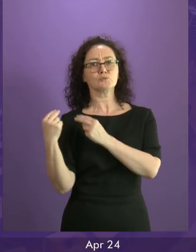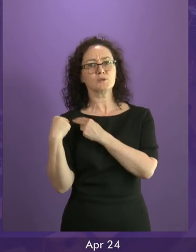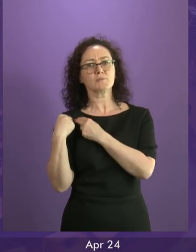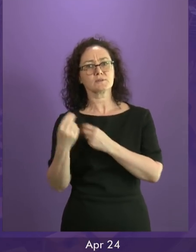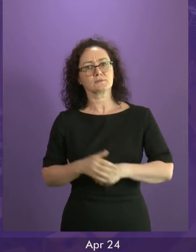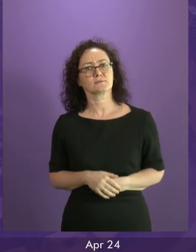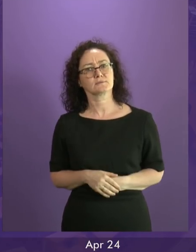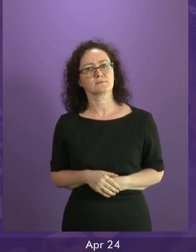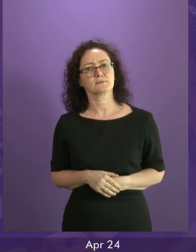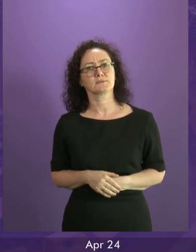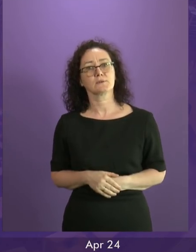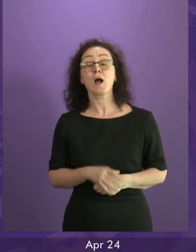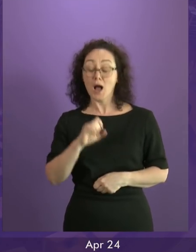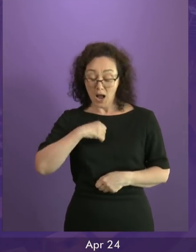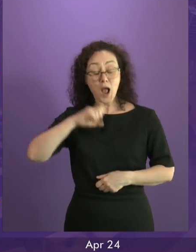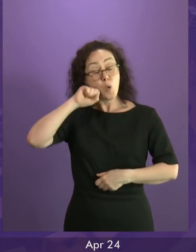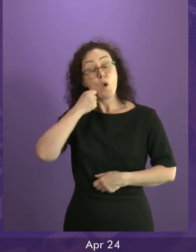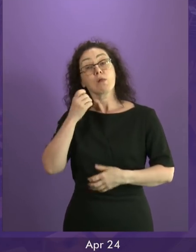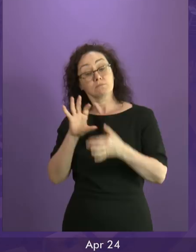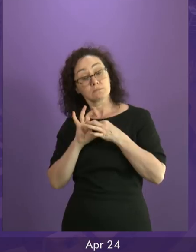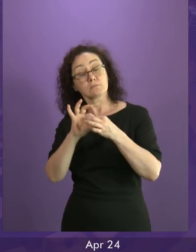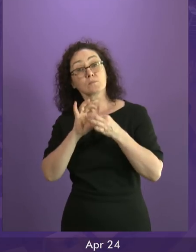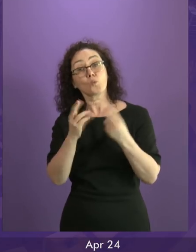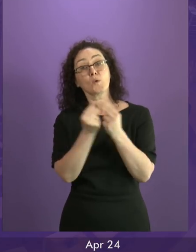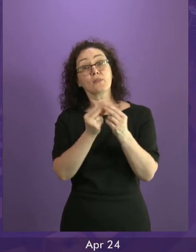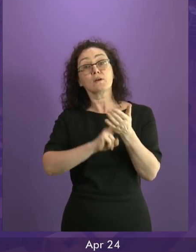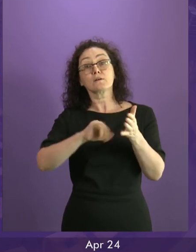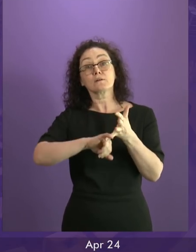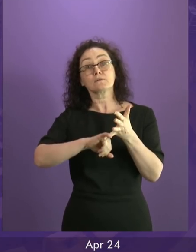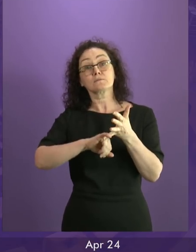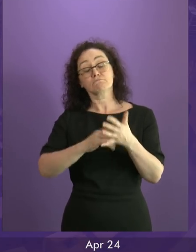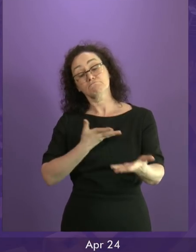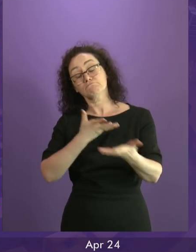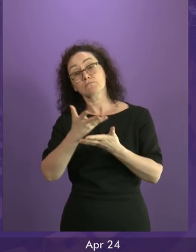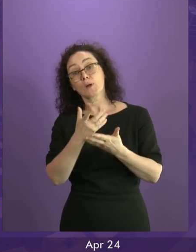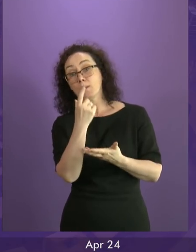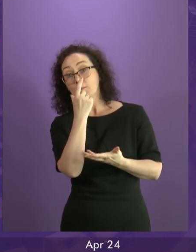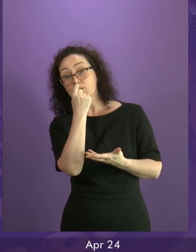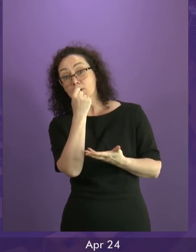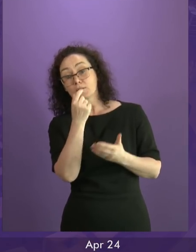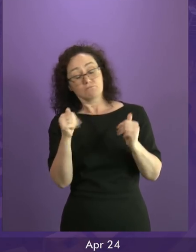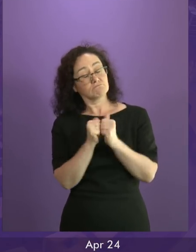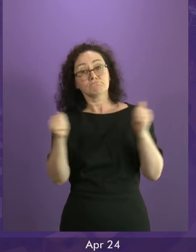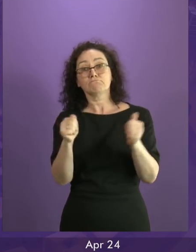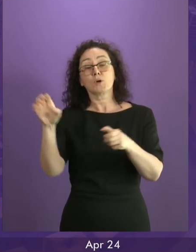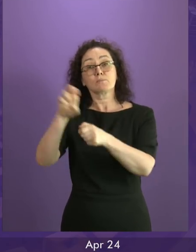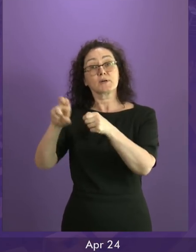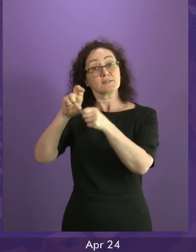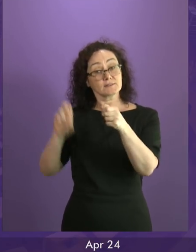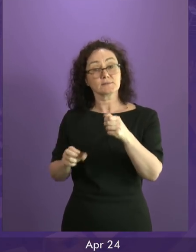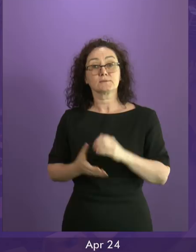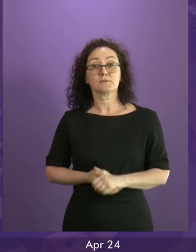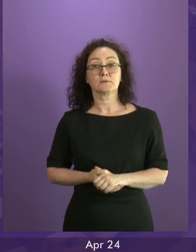on stopping a no-deal Brexit. It means, in the event of Brexit, of acting to ensure that powers are